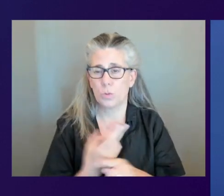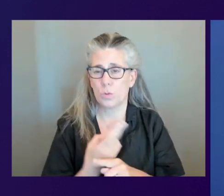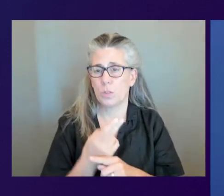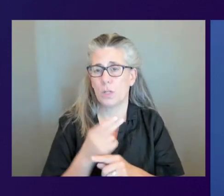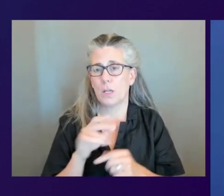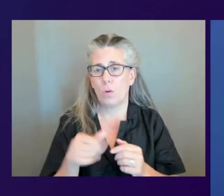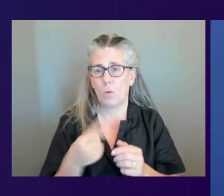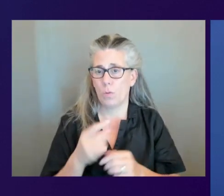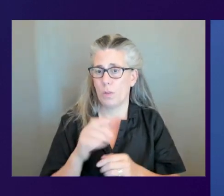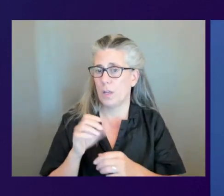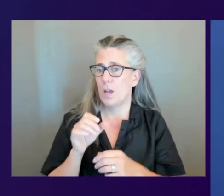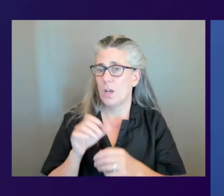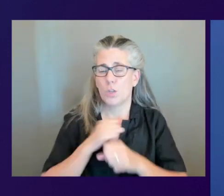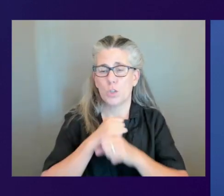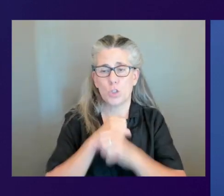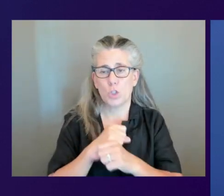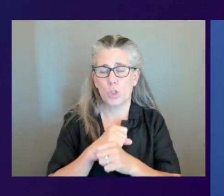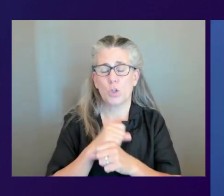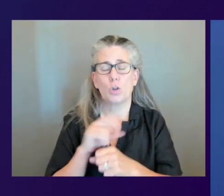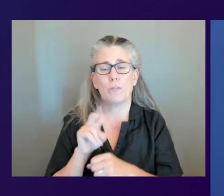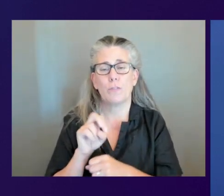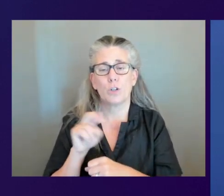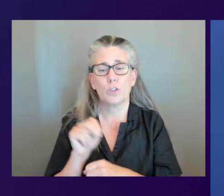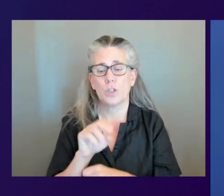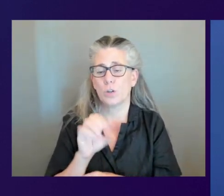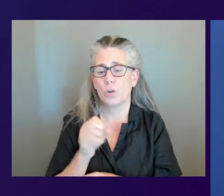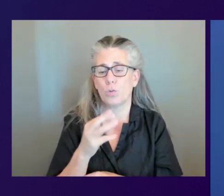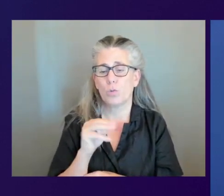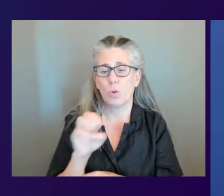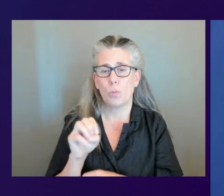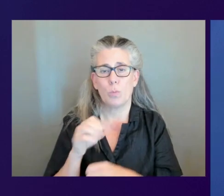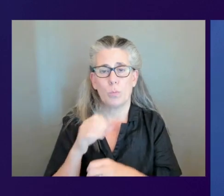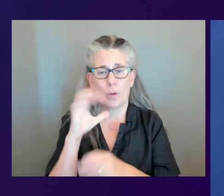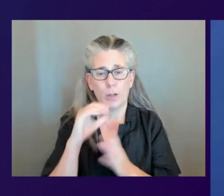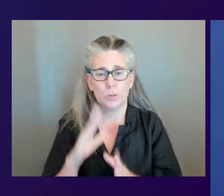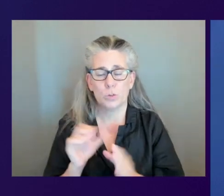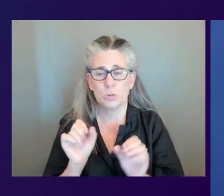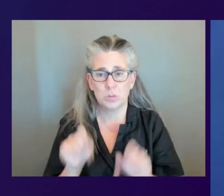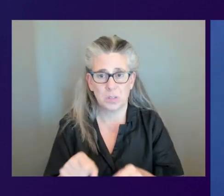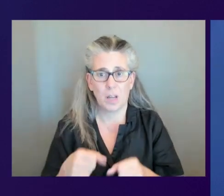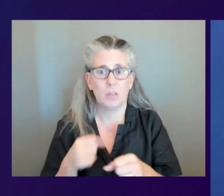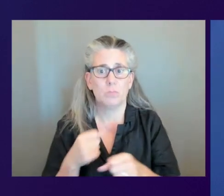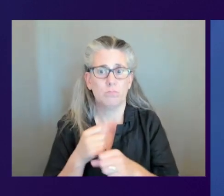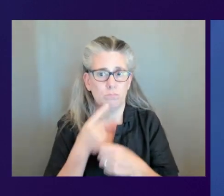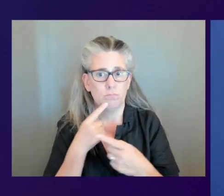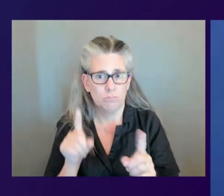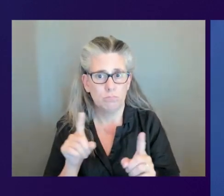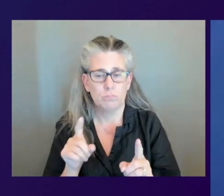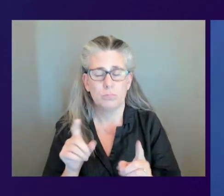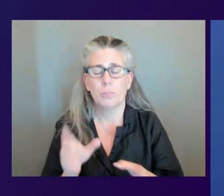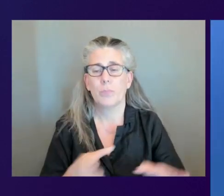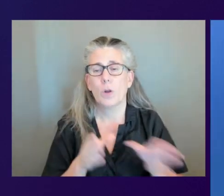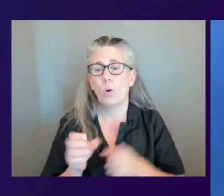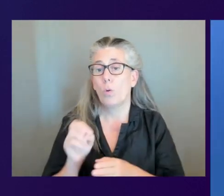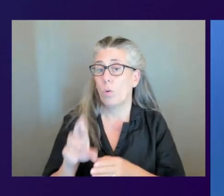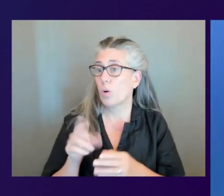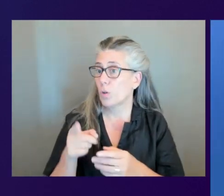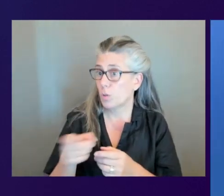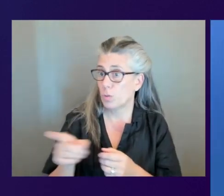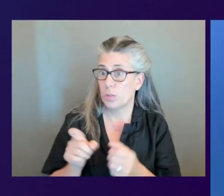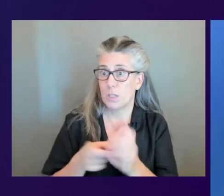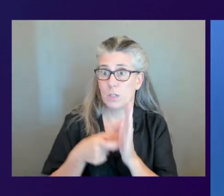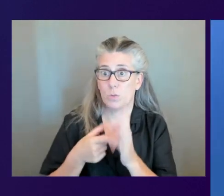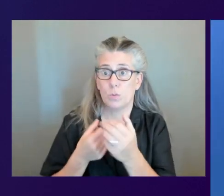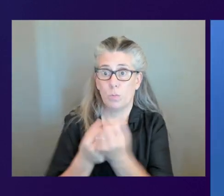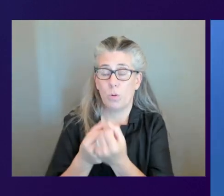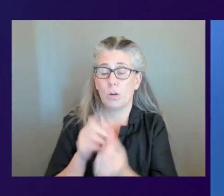browser. Maybe you need to support data scientists or other power users that are that are running compute